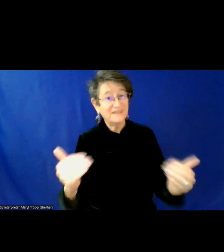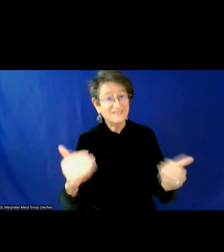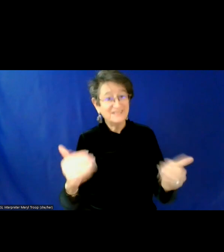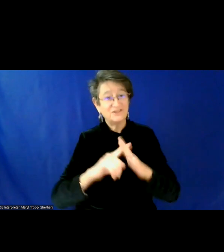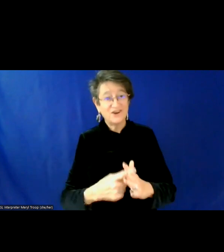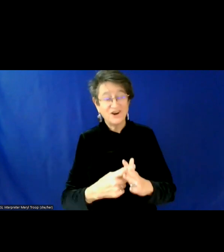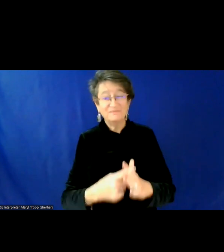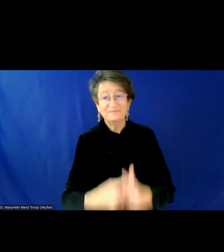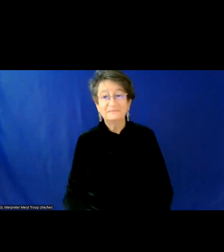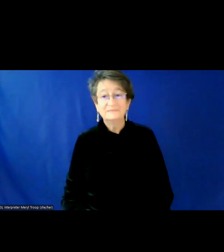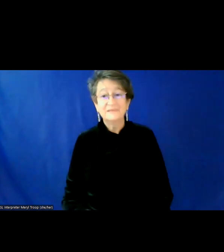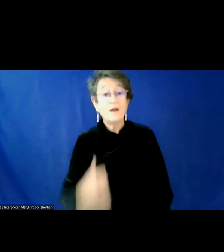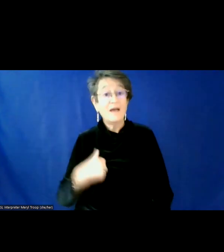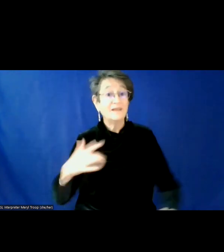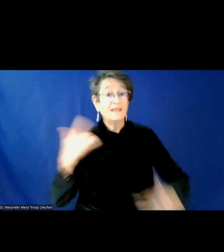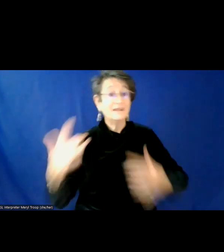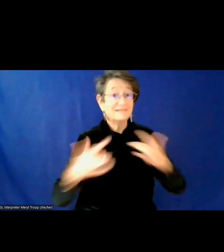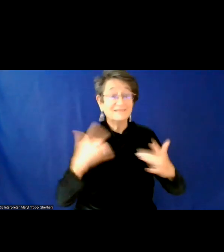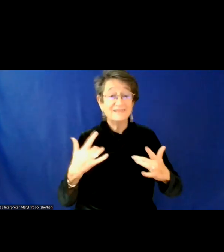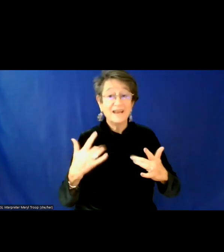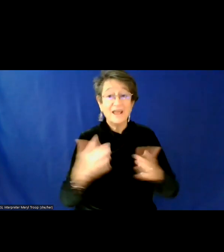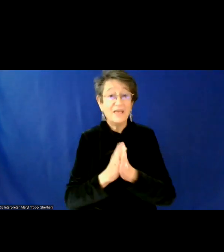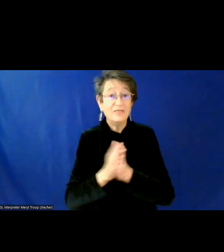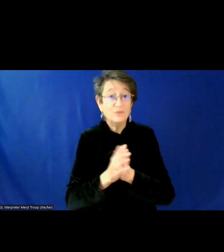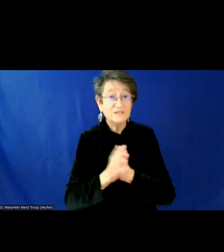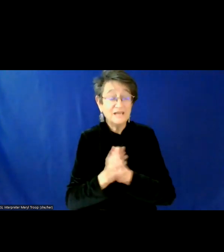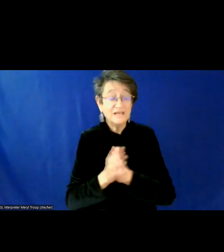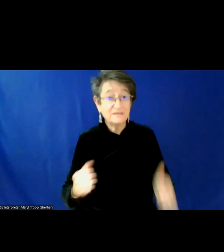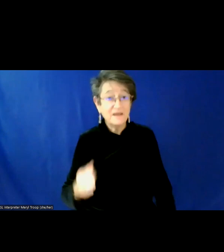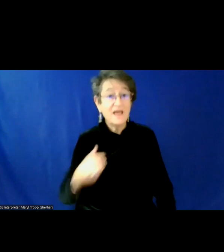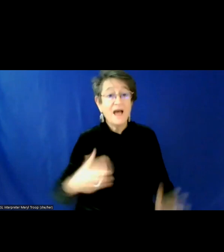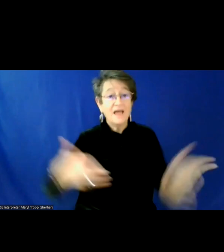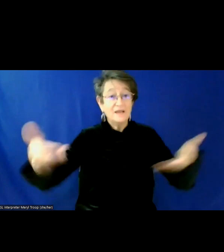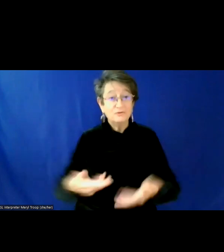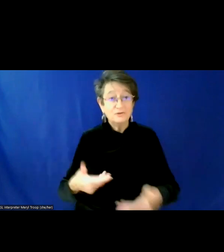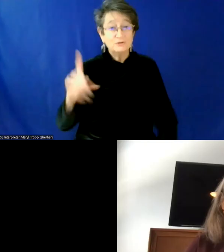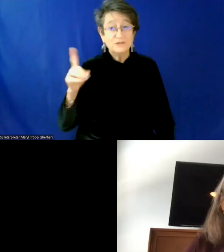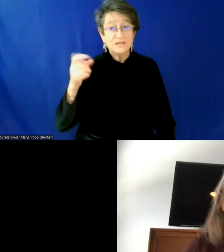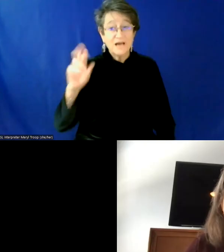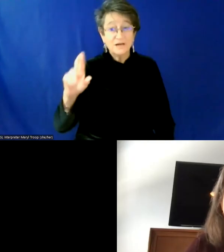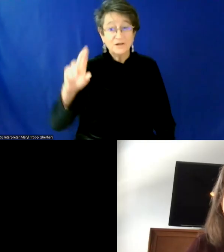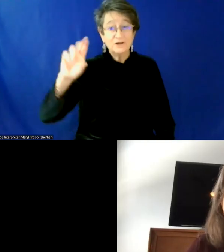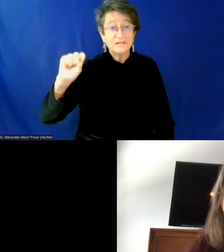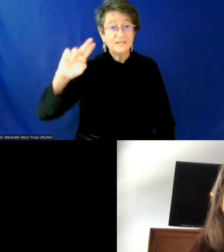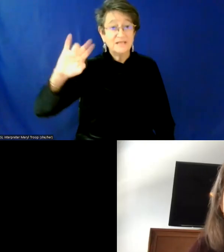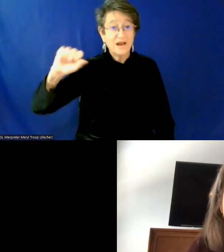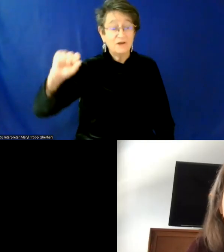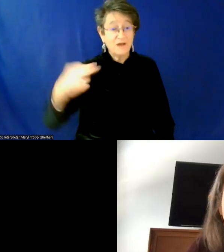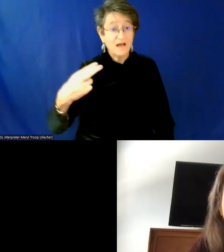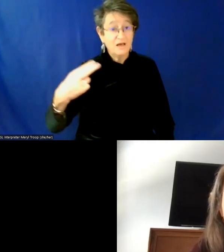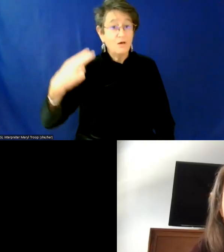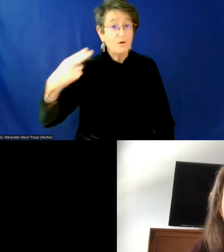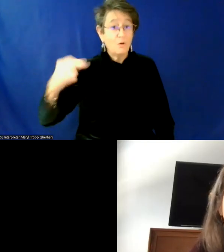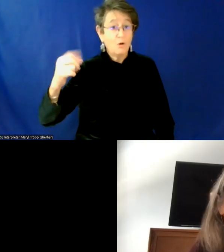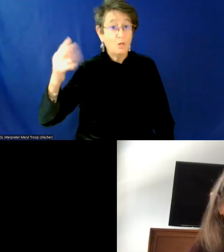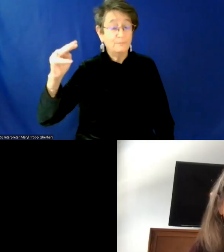excitement and enthusiasm that I introduce you to Dr. Sarah Holmes. Sarah is the assistant provost for